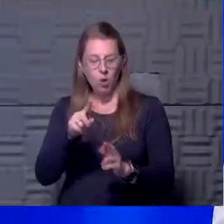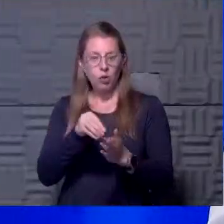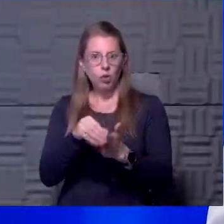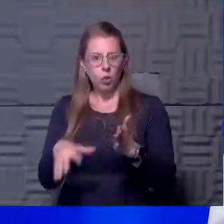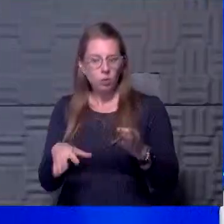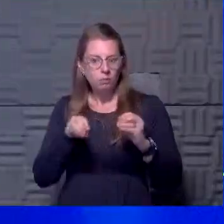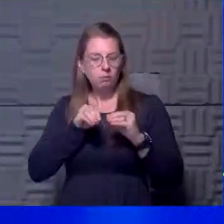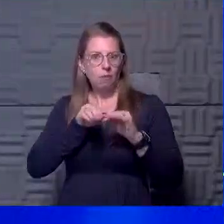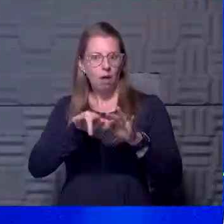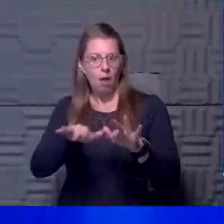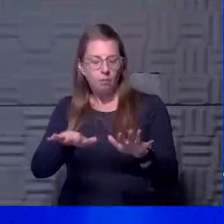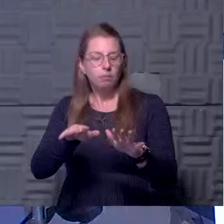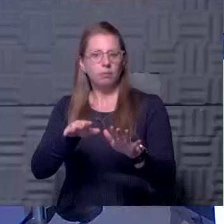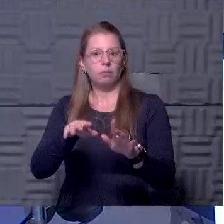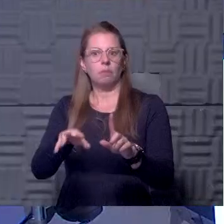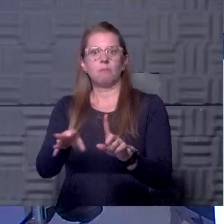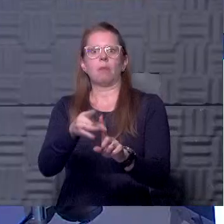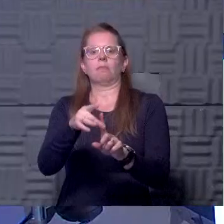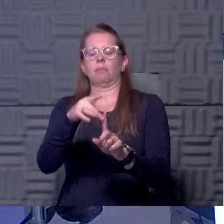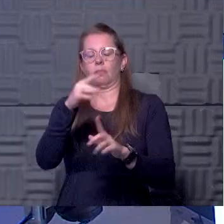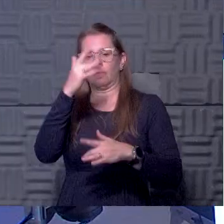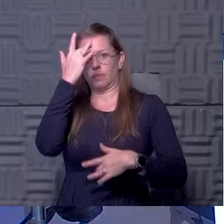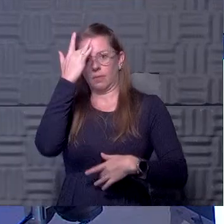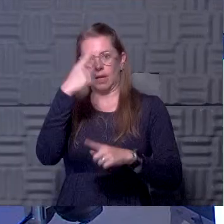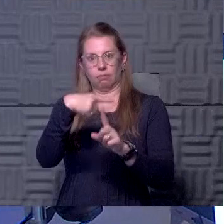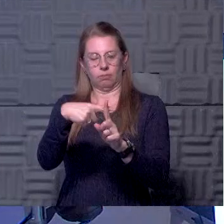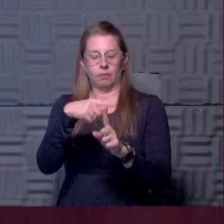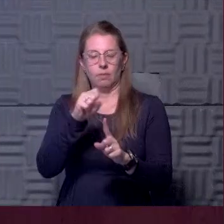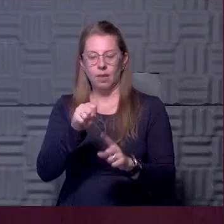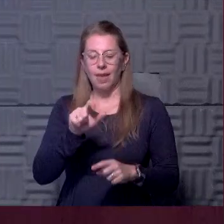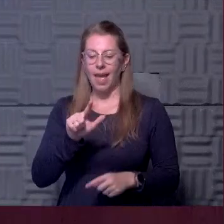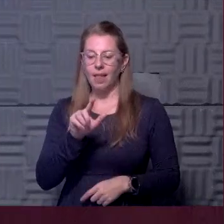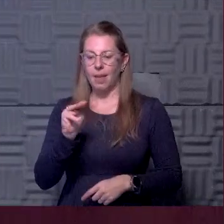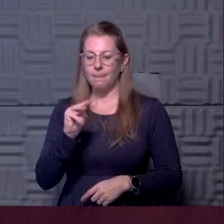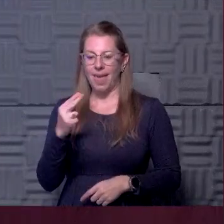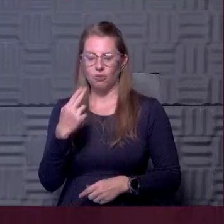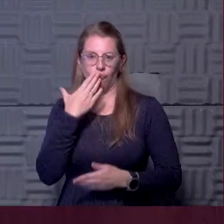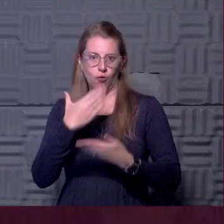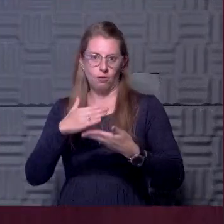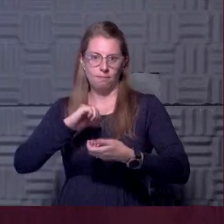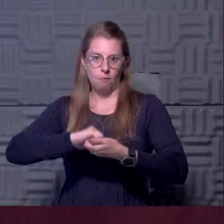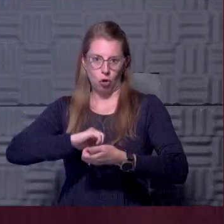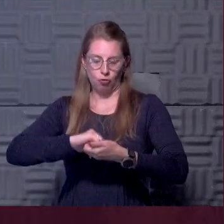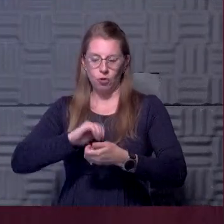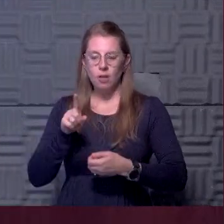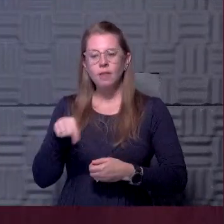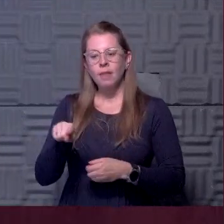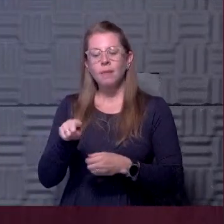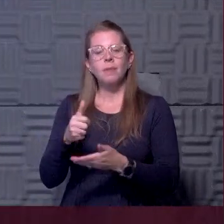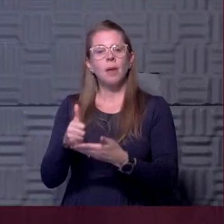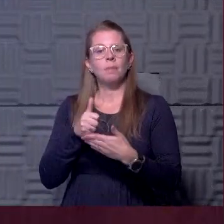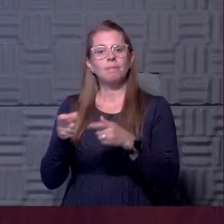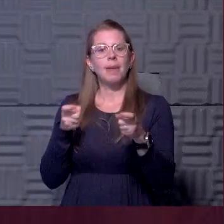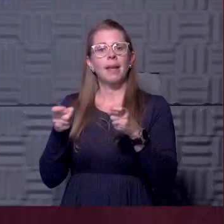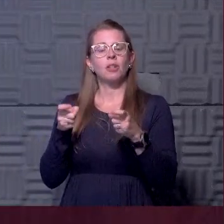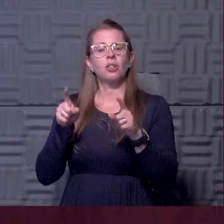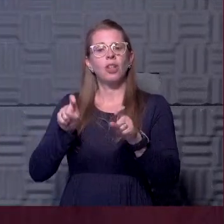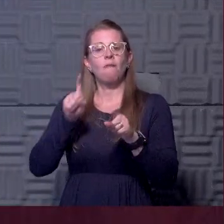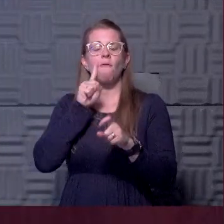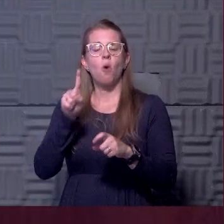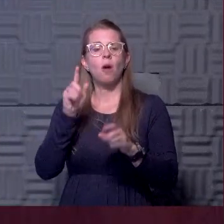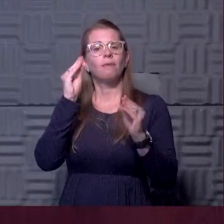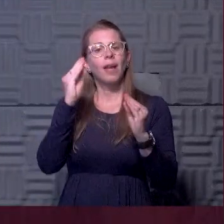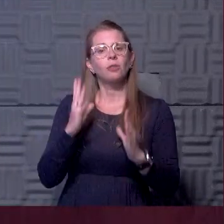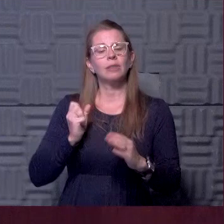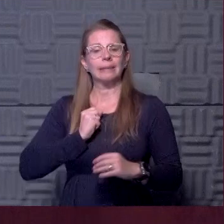if they're not, we will be. Yeah. LMH has been a great partner. So in fact, LMH has helped us, uh, manage the, uh, the testing for the faculty and